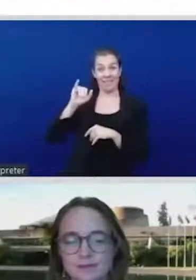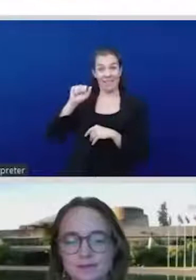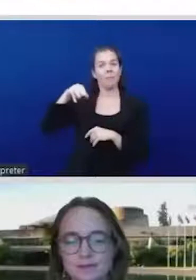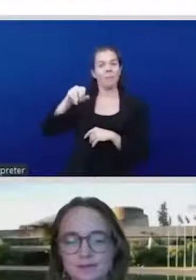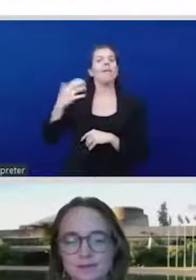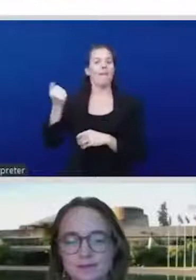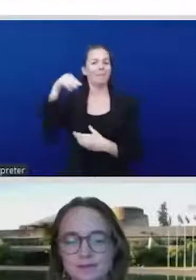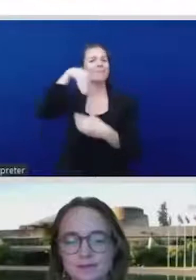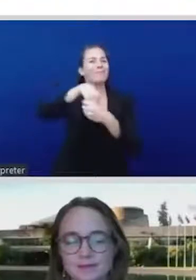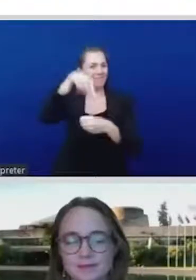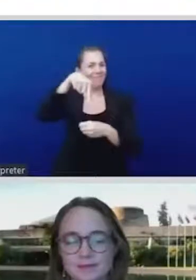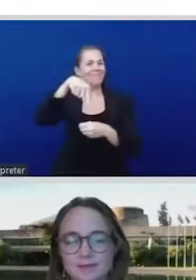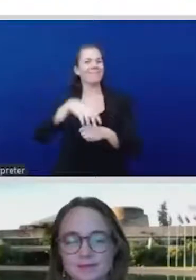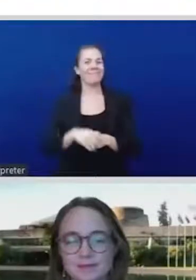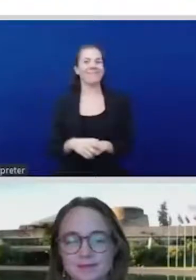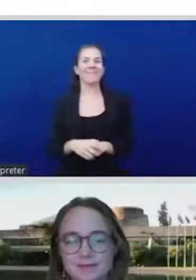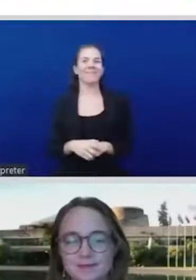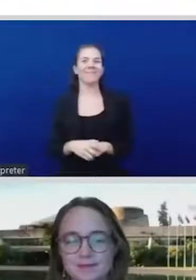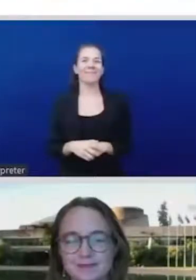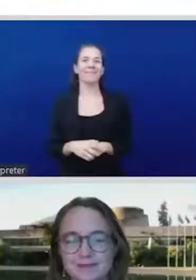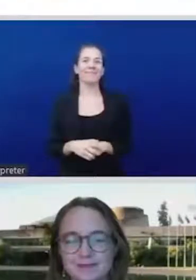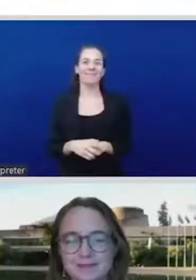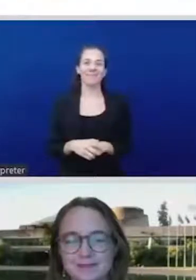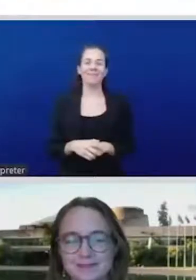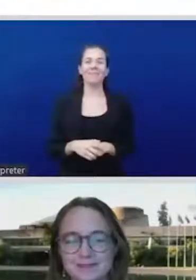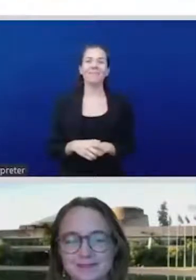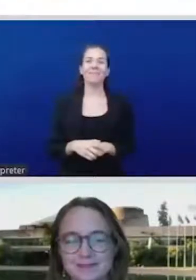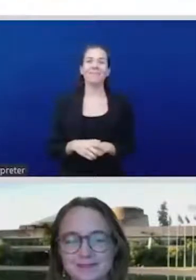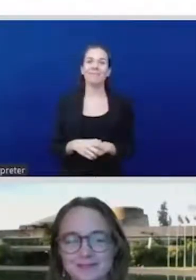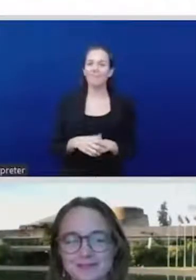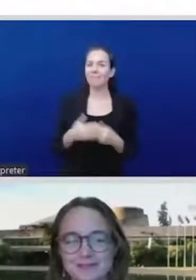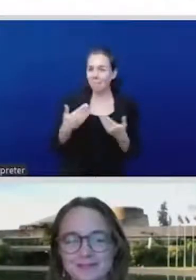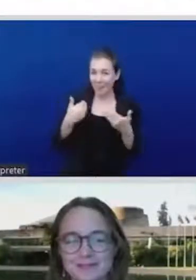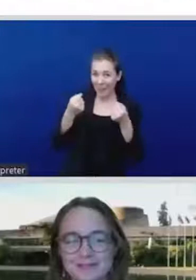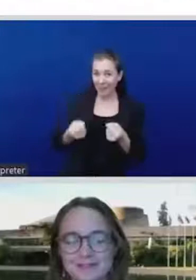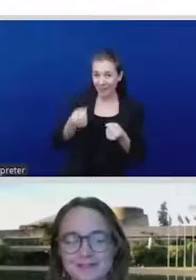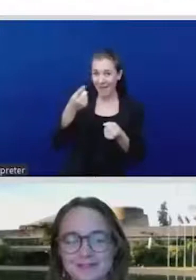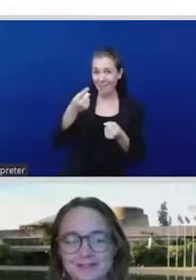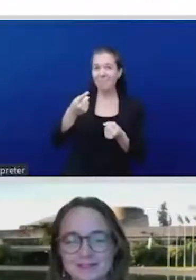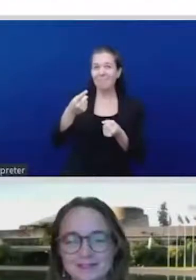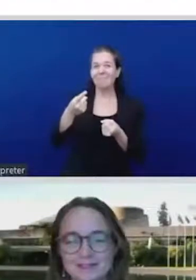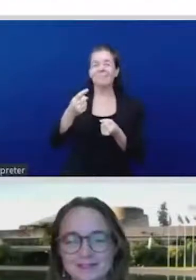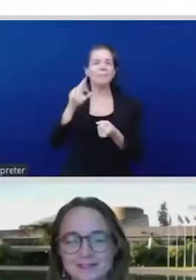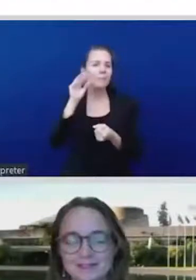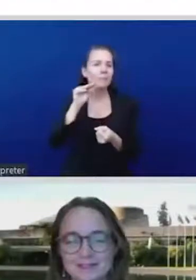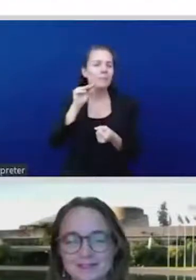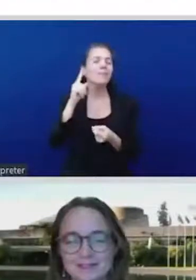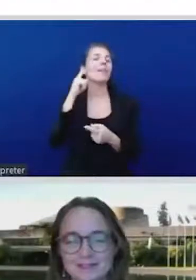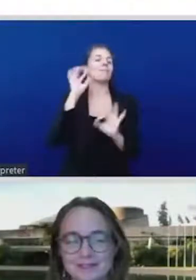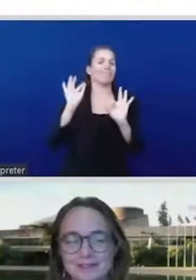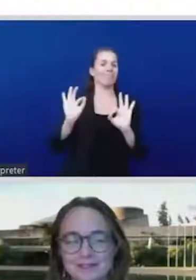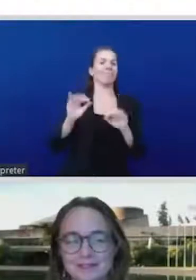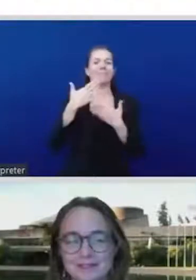you well. Hi, Alya. Thank you, Mariama. It's so long since we last met. I think it was in the forum,